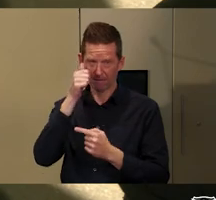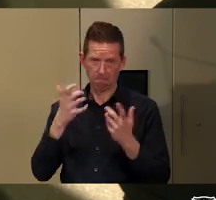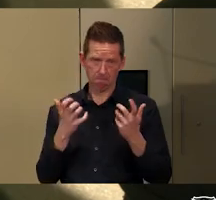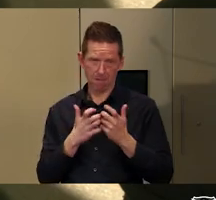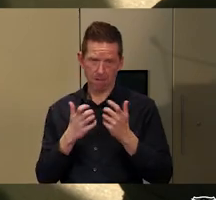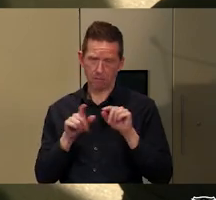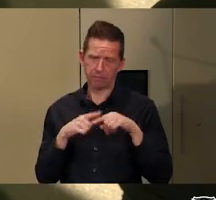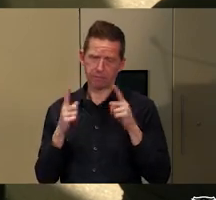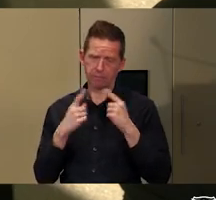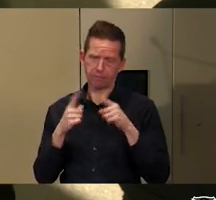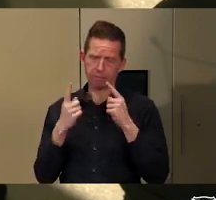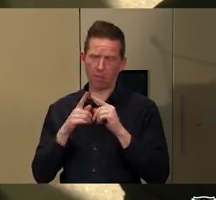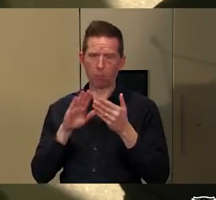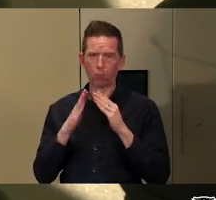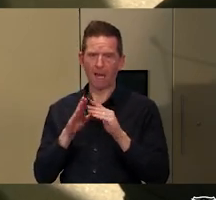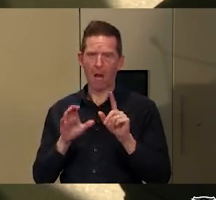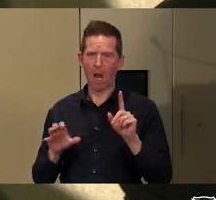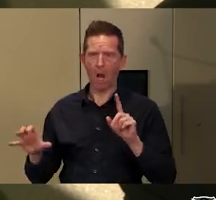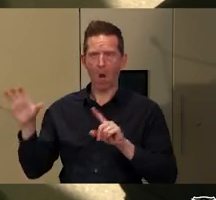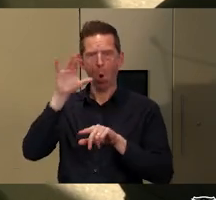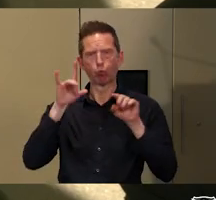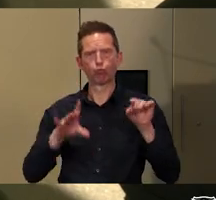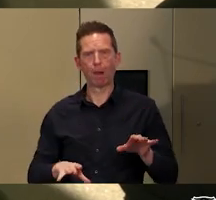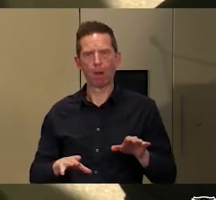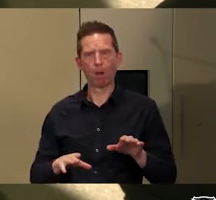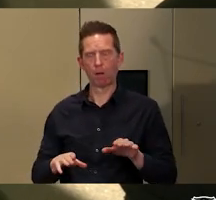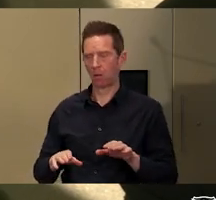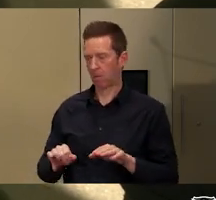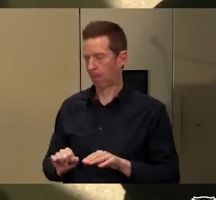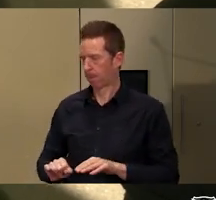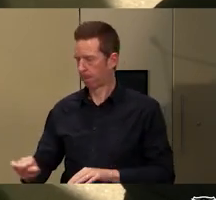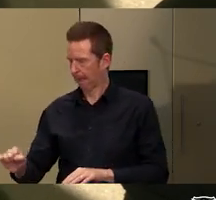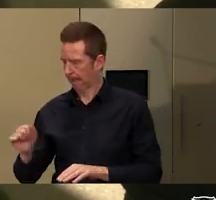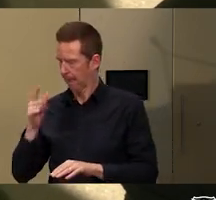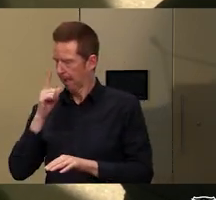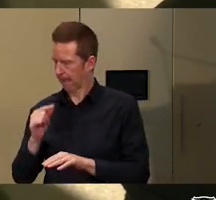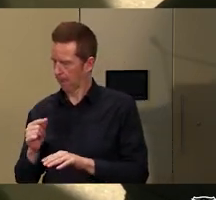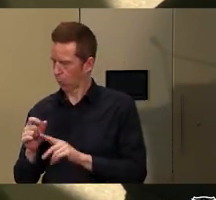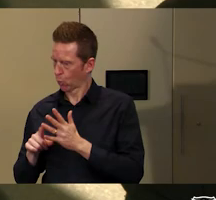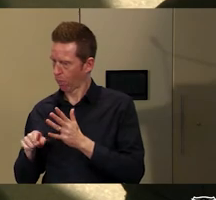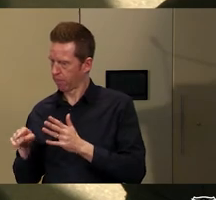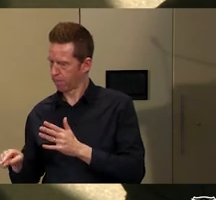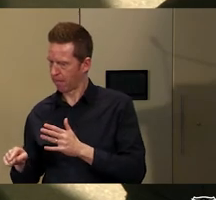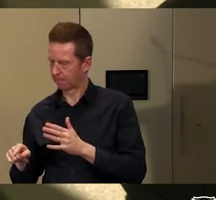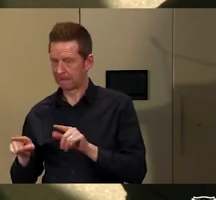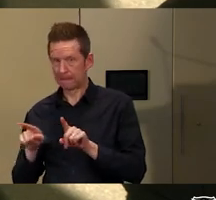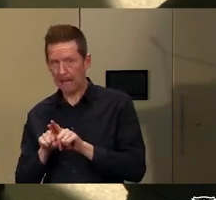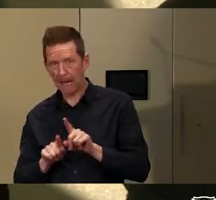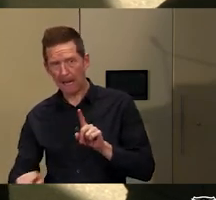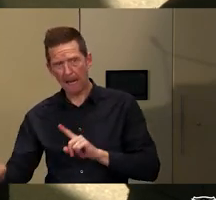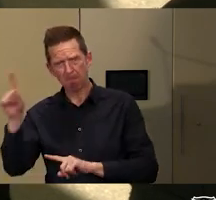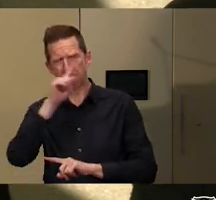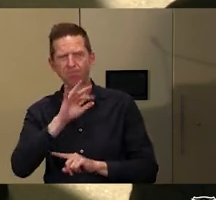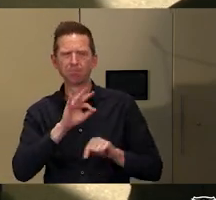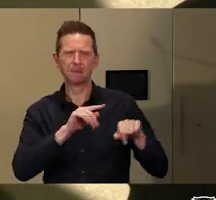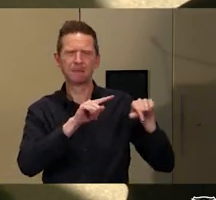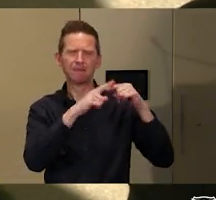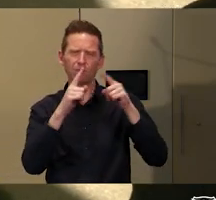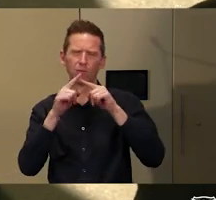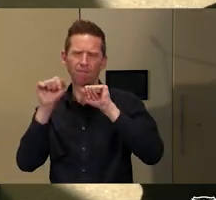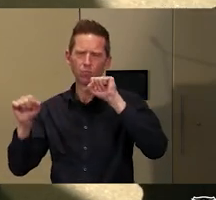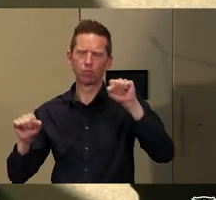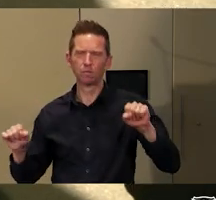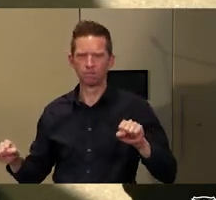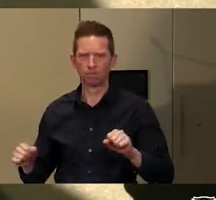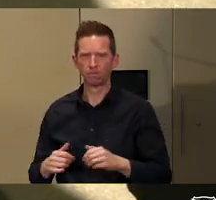across Australia, and I don't think we can have a one-size-fits-all approach to the question of whether there are people in